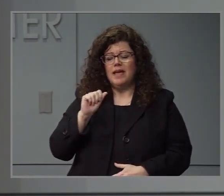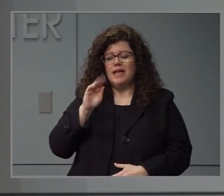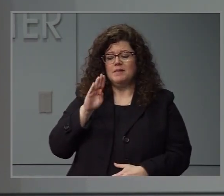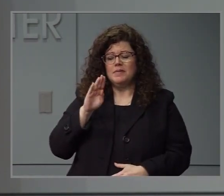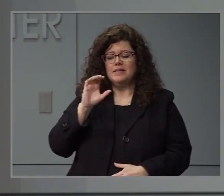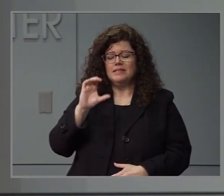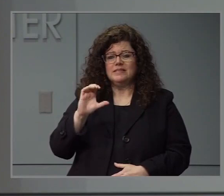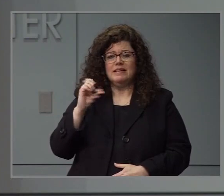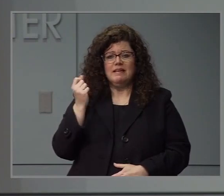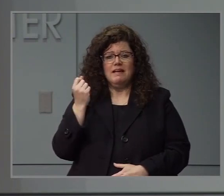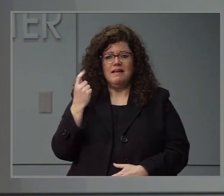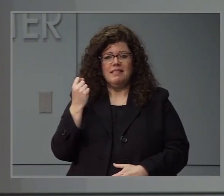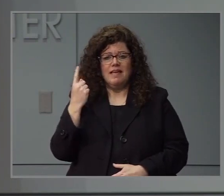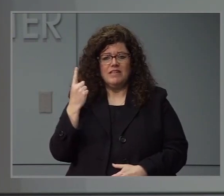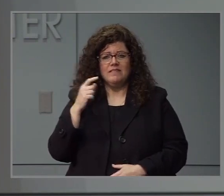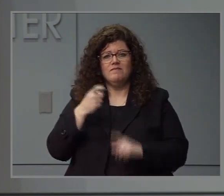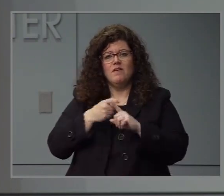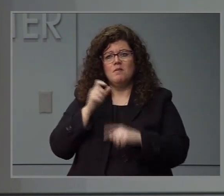WTBD.